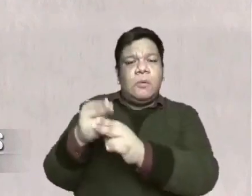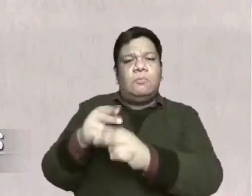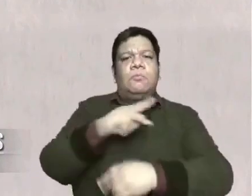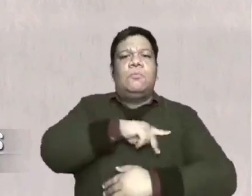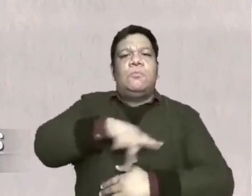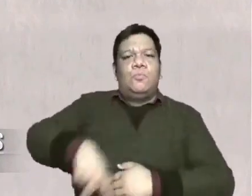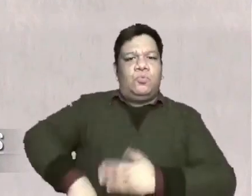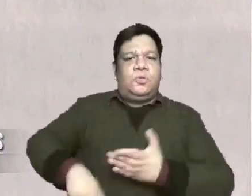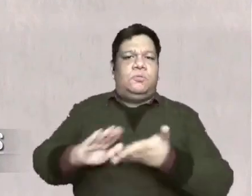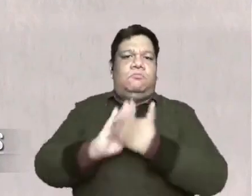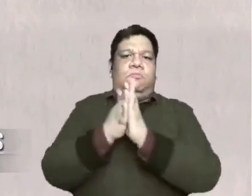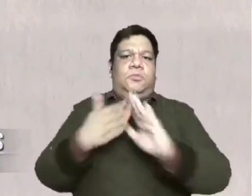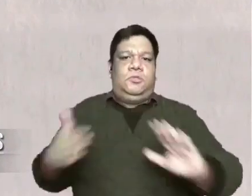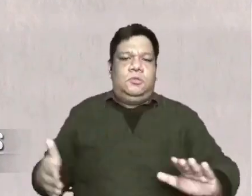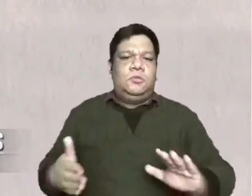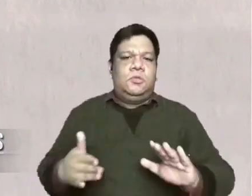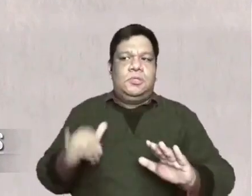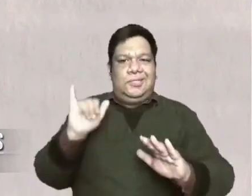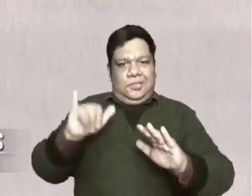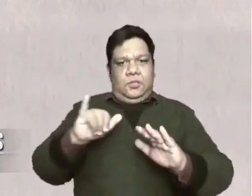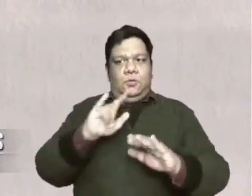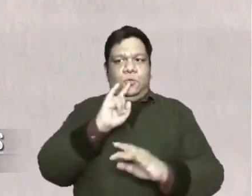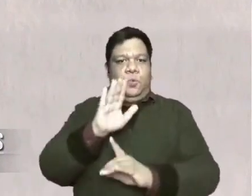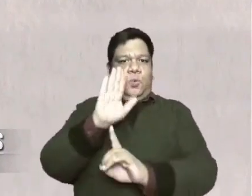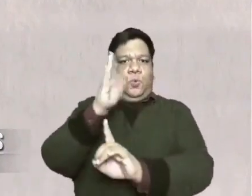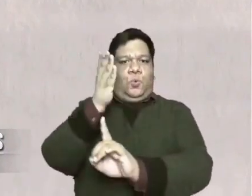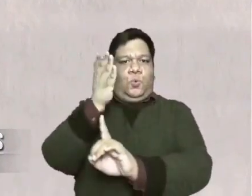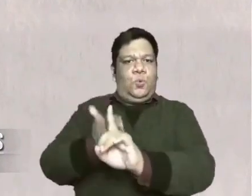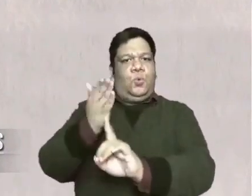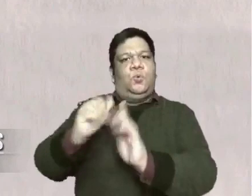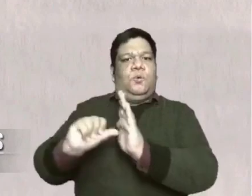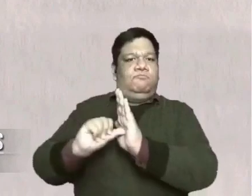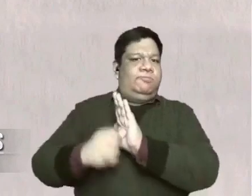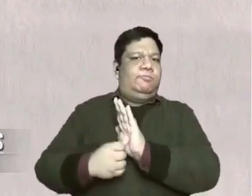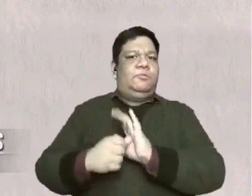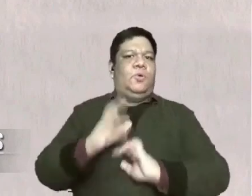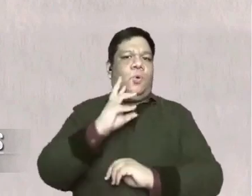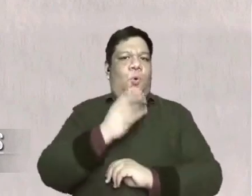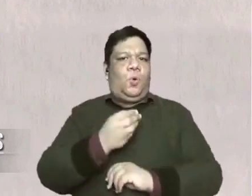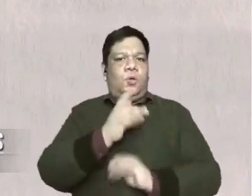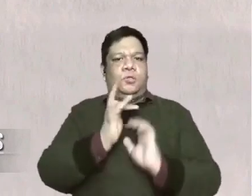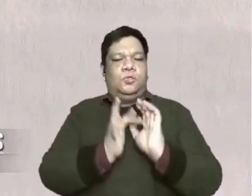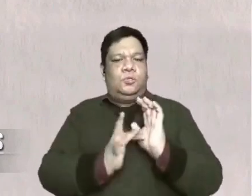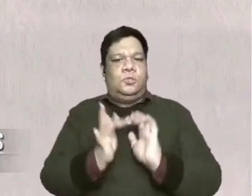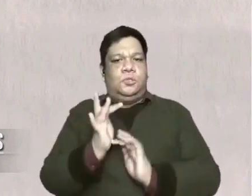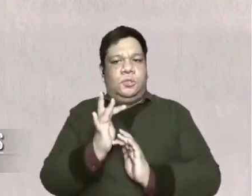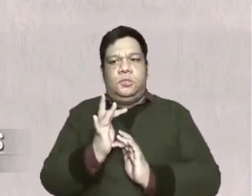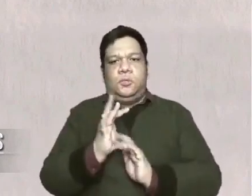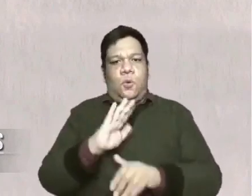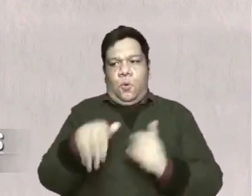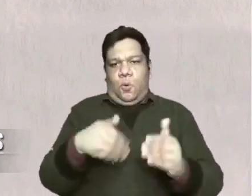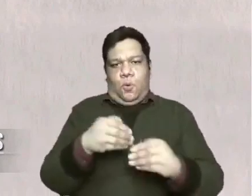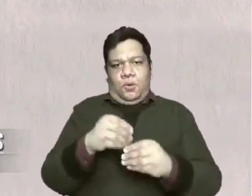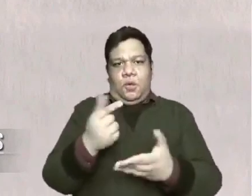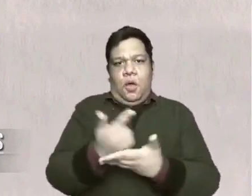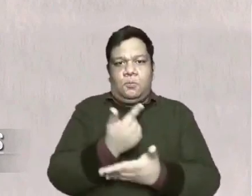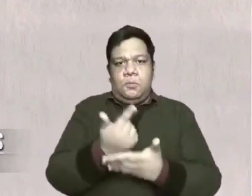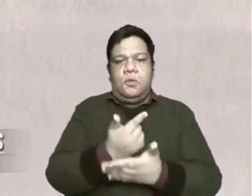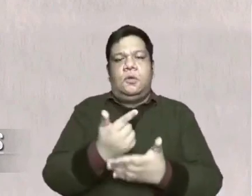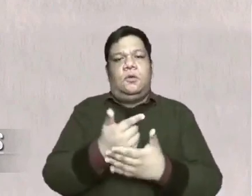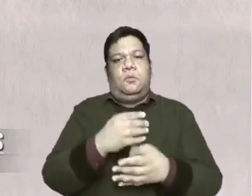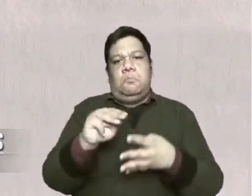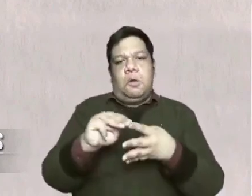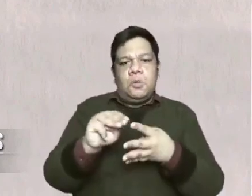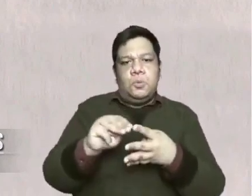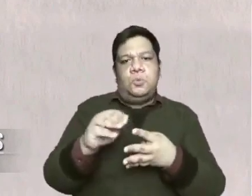kapayapaan. And ito yung overarching feature o marka ni Jesus sa apat na gospel writings from